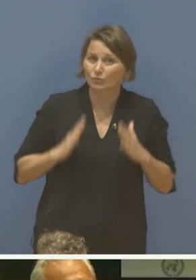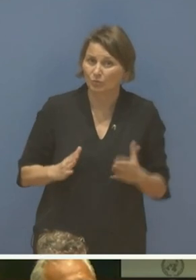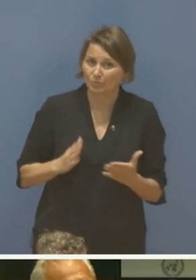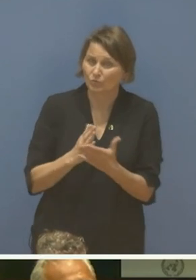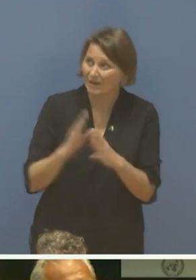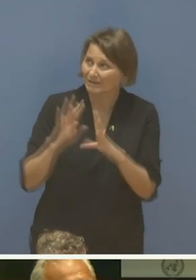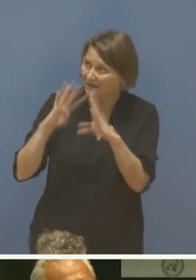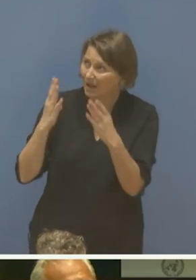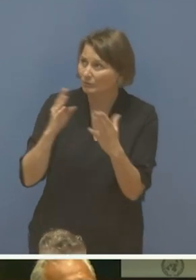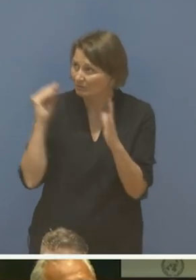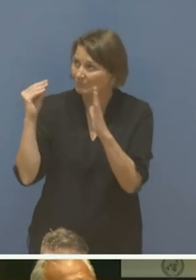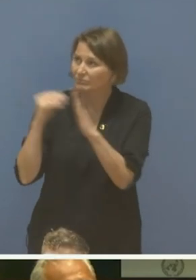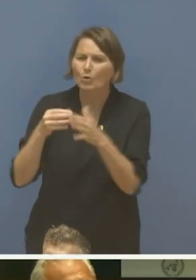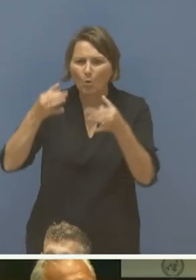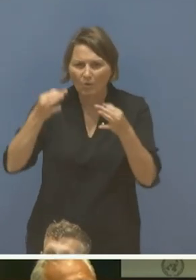thank you for listening.